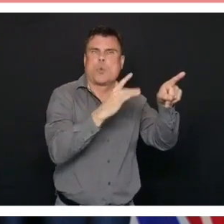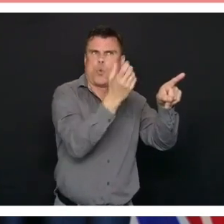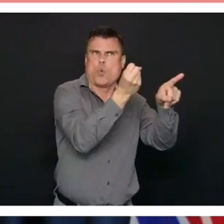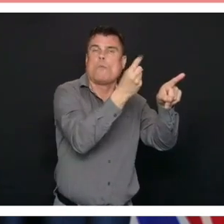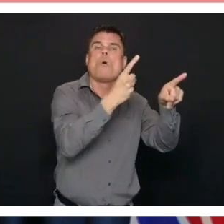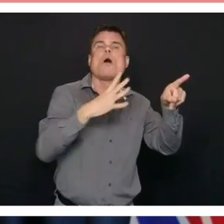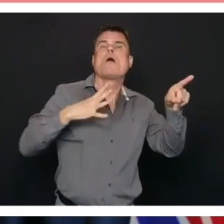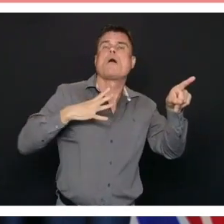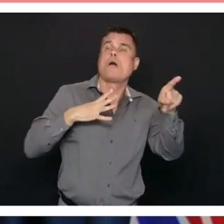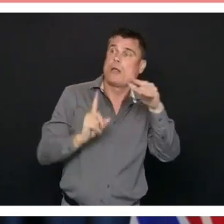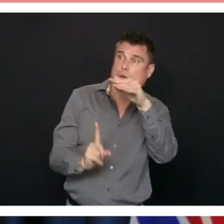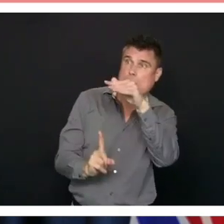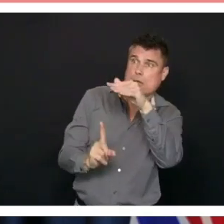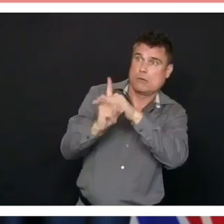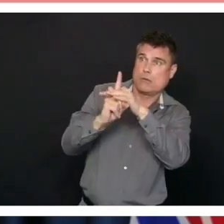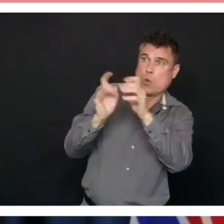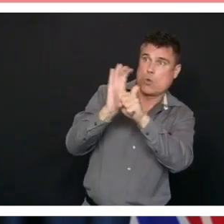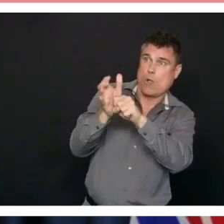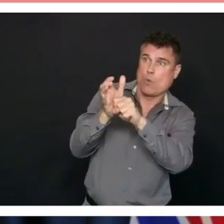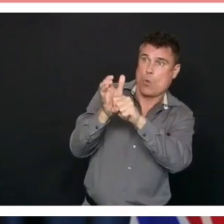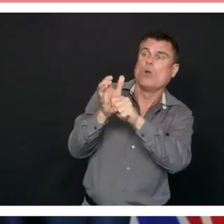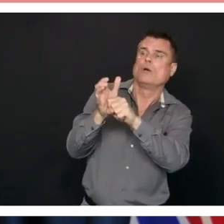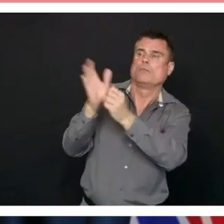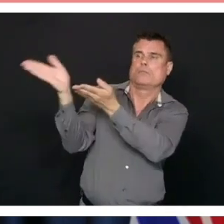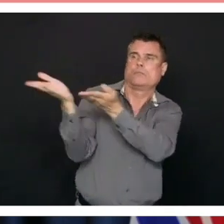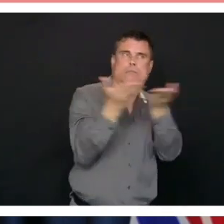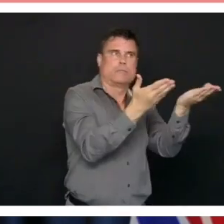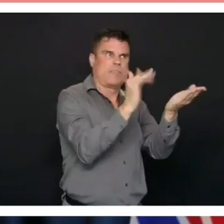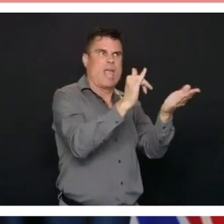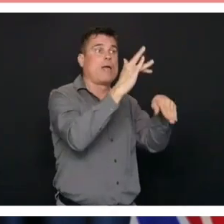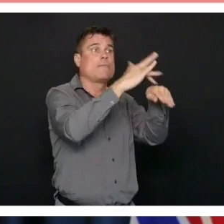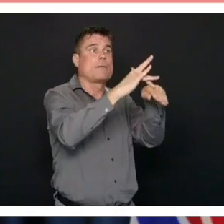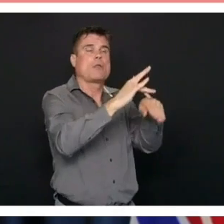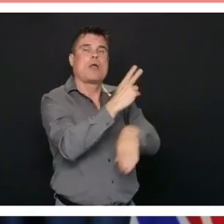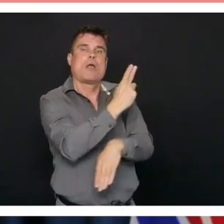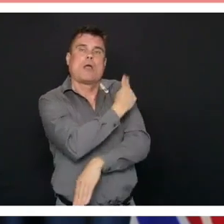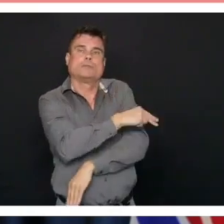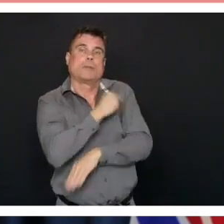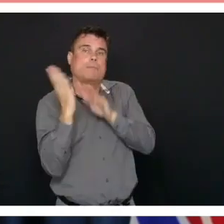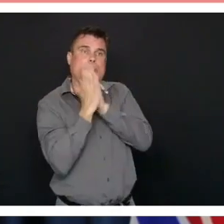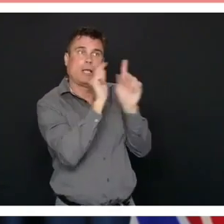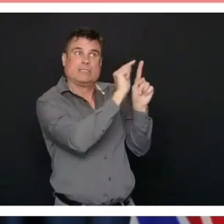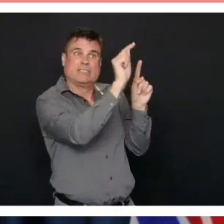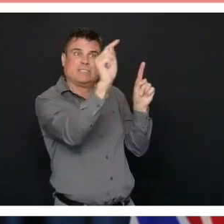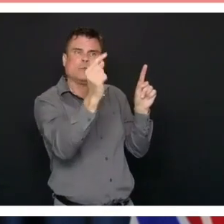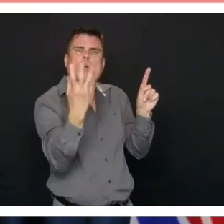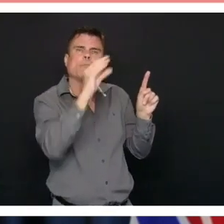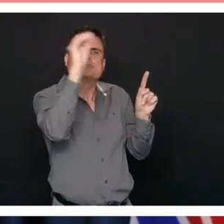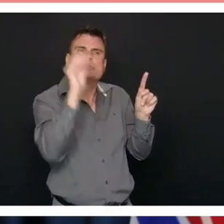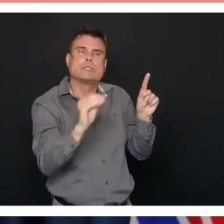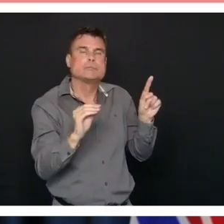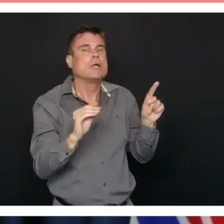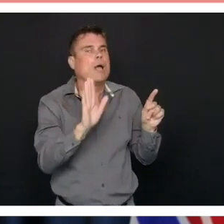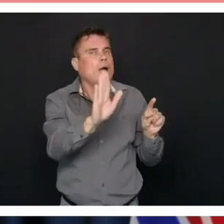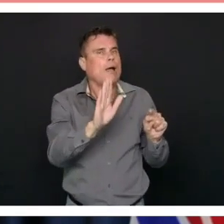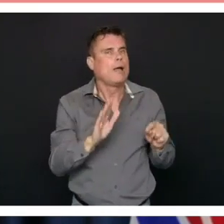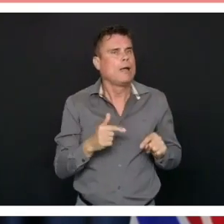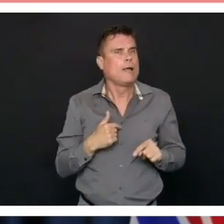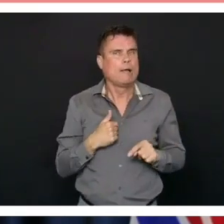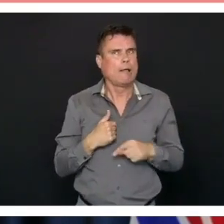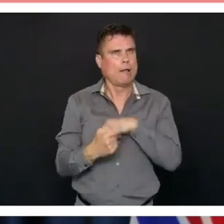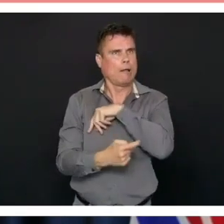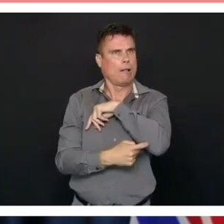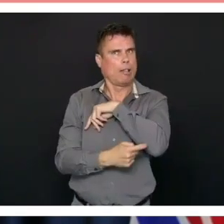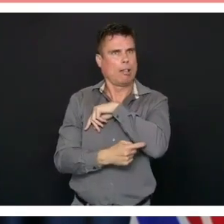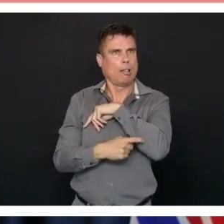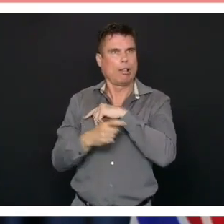act is between the temptation to do a lot of day surgeries and hips and knee surgeries that can be done quickly and weighing